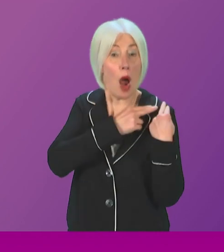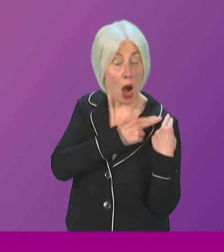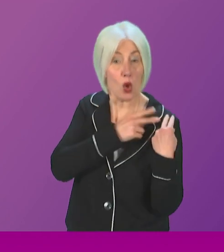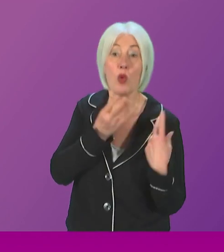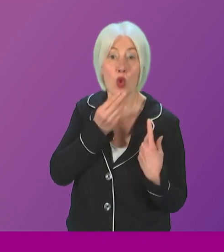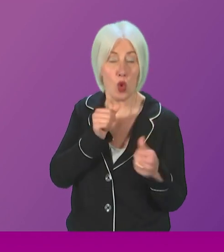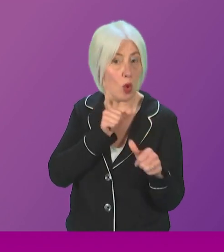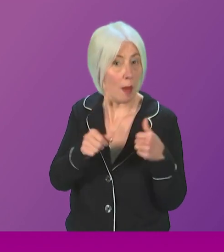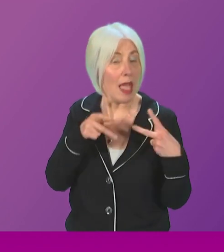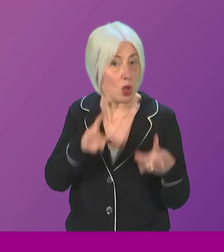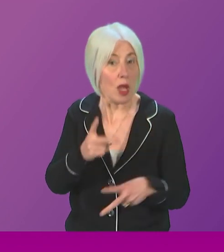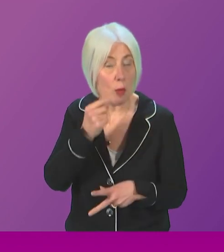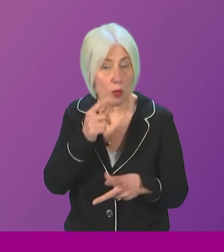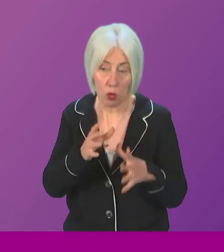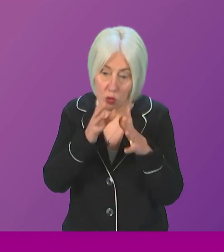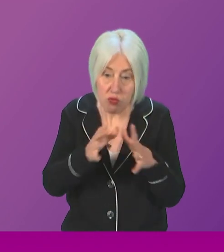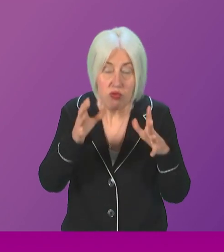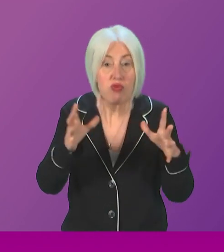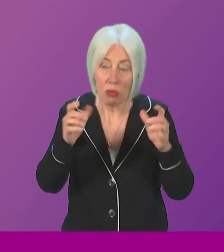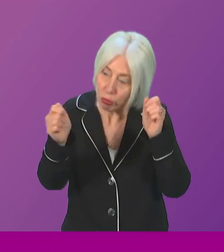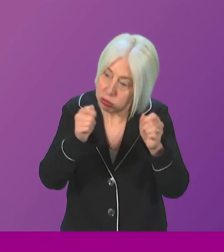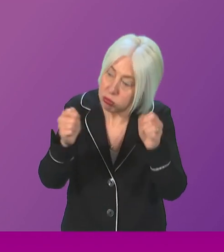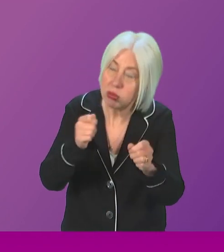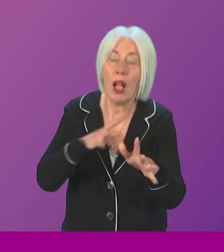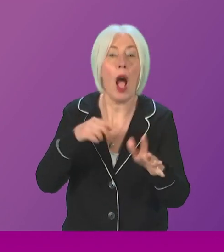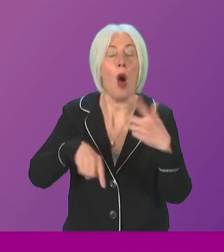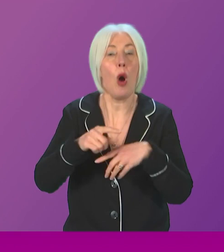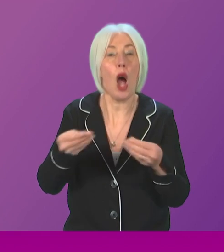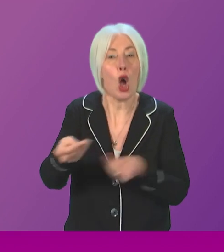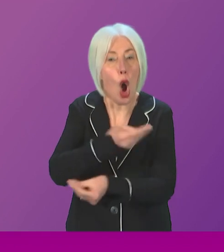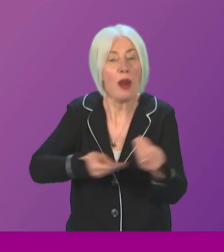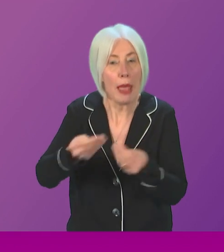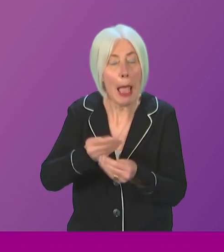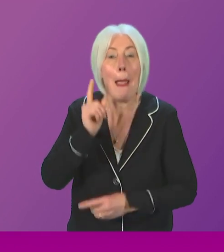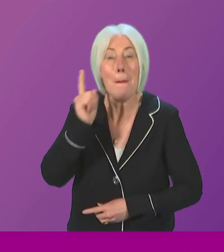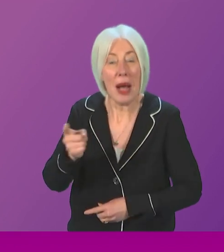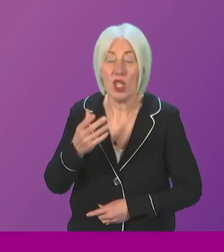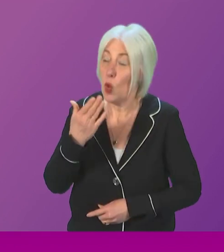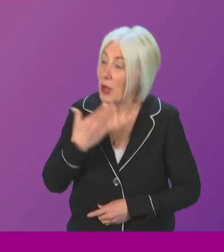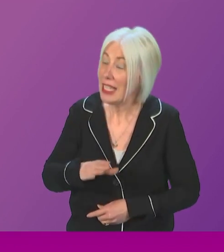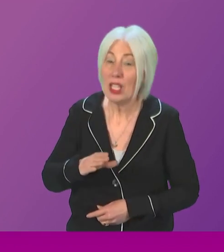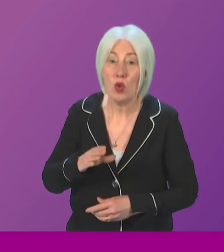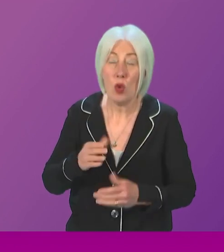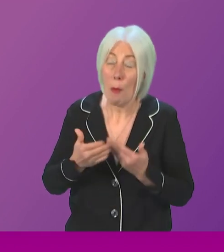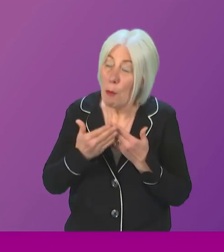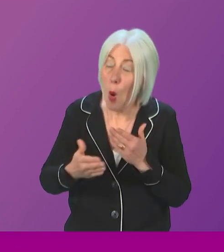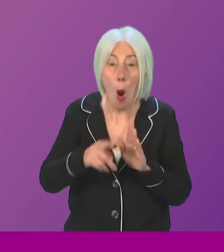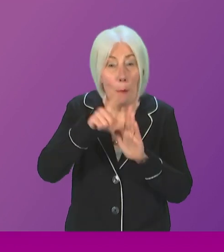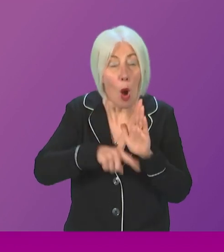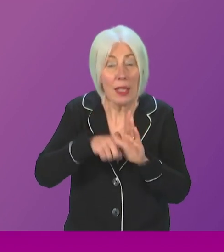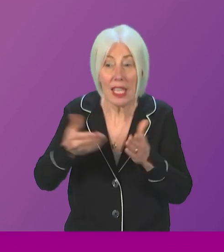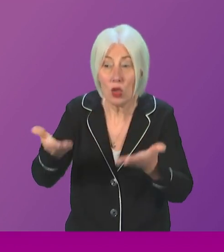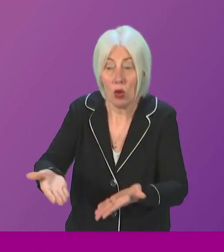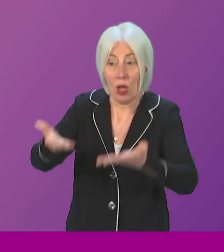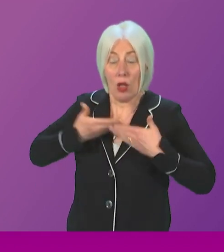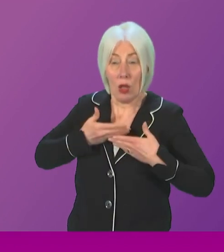effect to grow and transform our wellbeing economy. However, I agree, we need significantly increased policy levers to ensure that